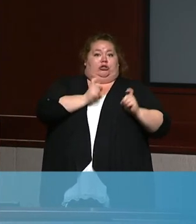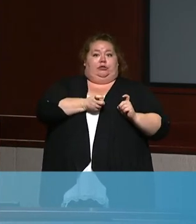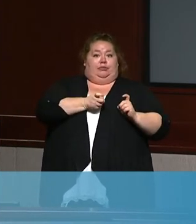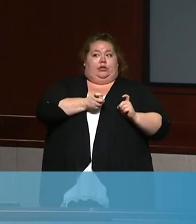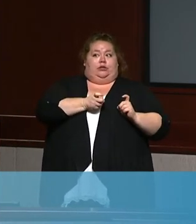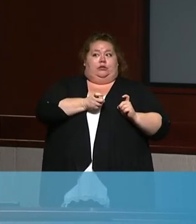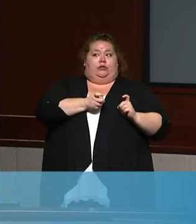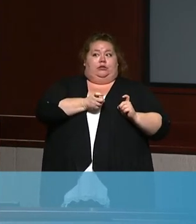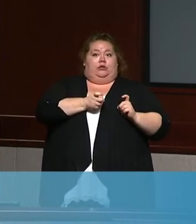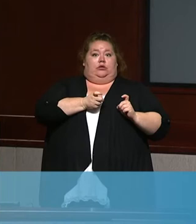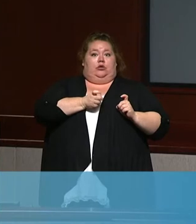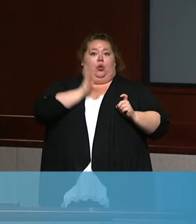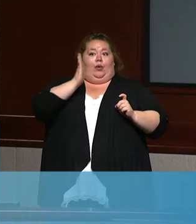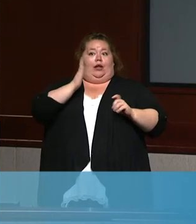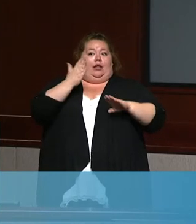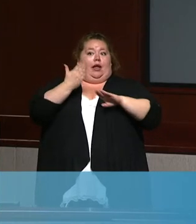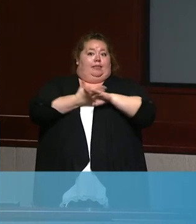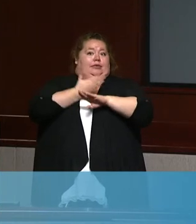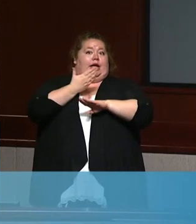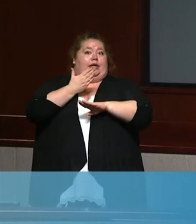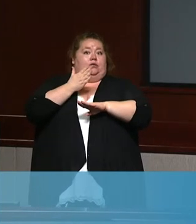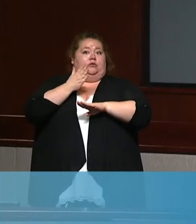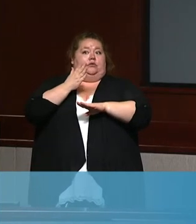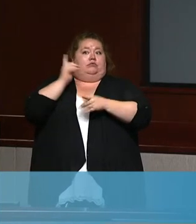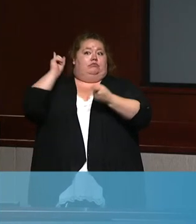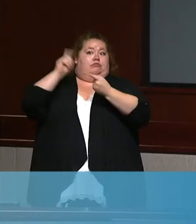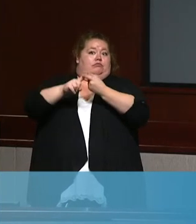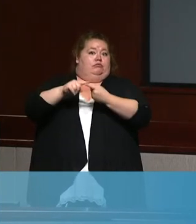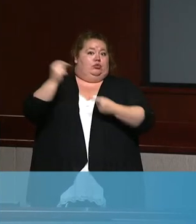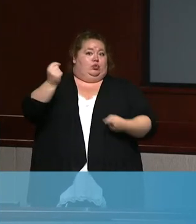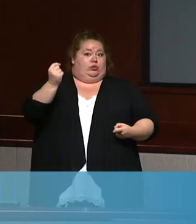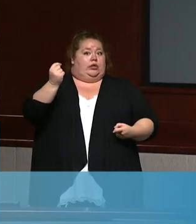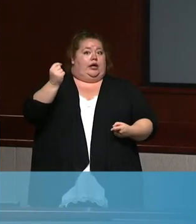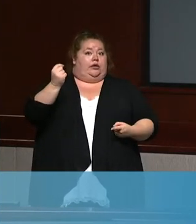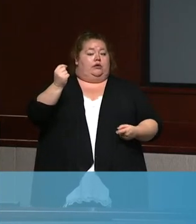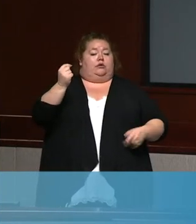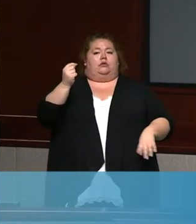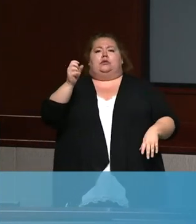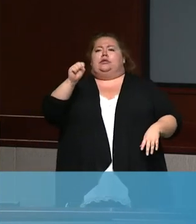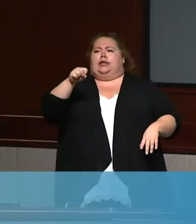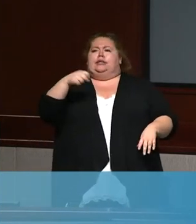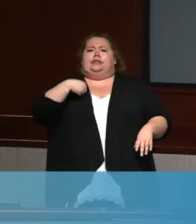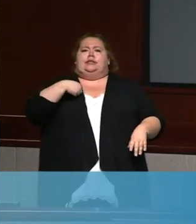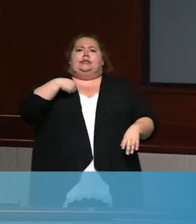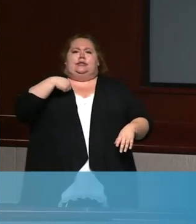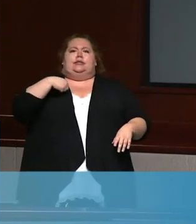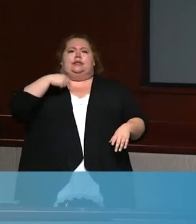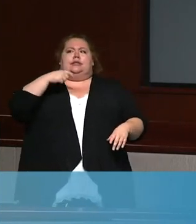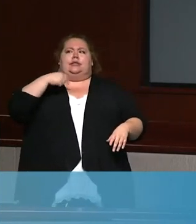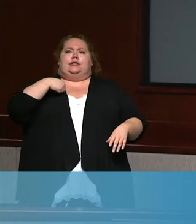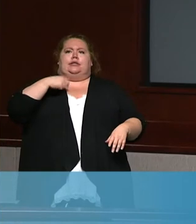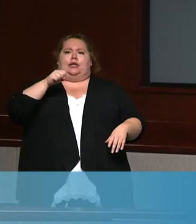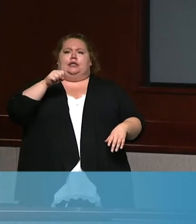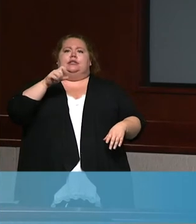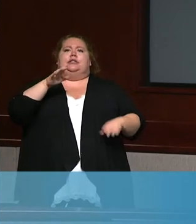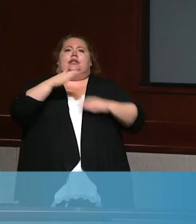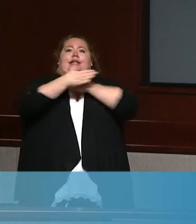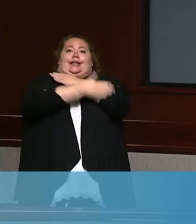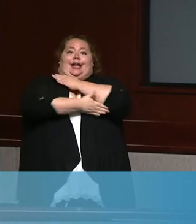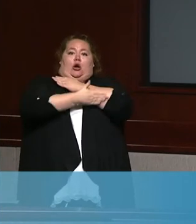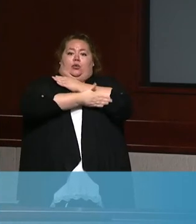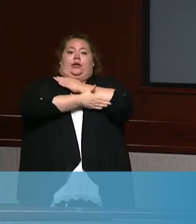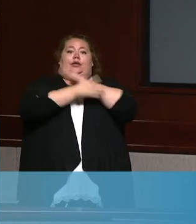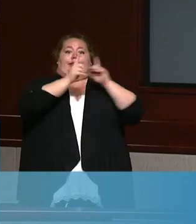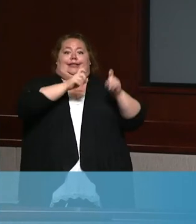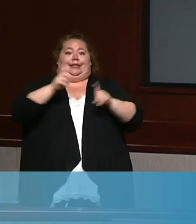being lifted by Tuesday? Would that be lifted by the next time the information update? Yes. I believe this, the state, the, excuse me, the county's testing